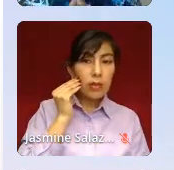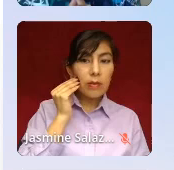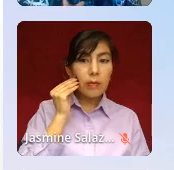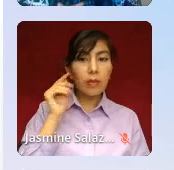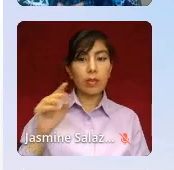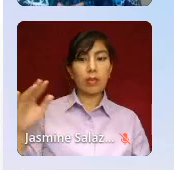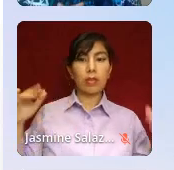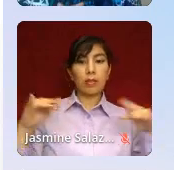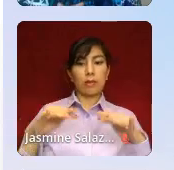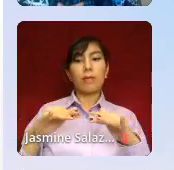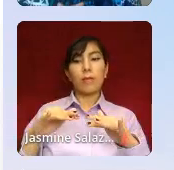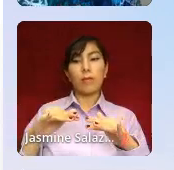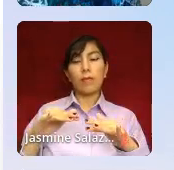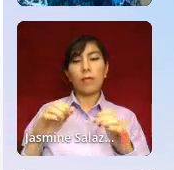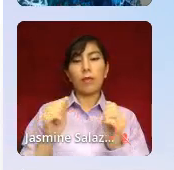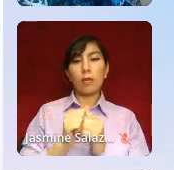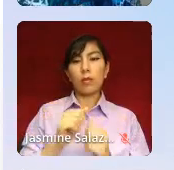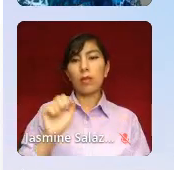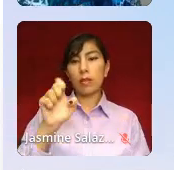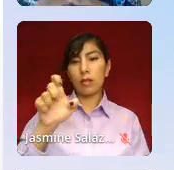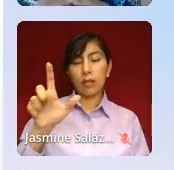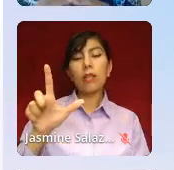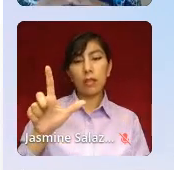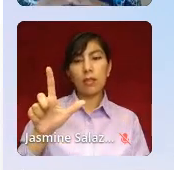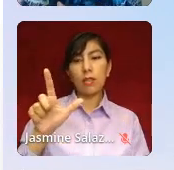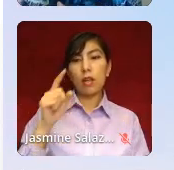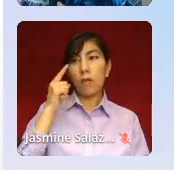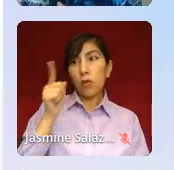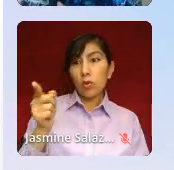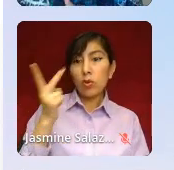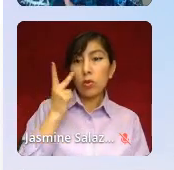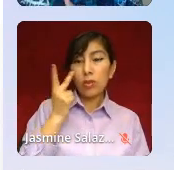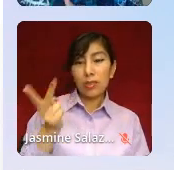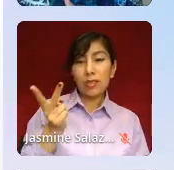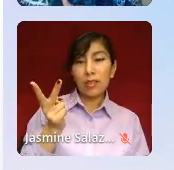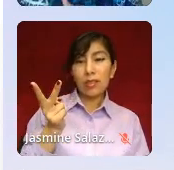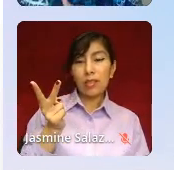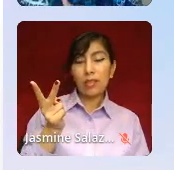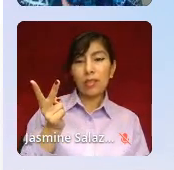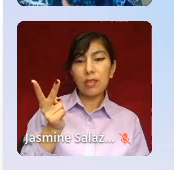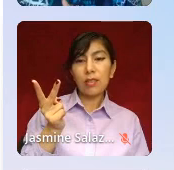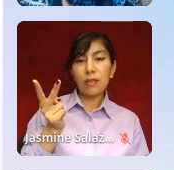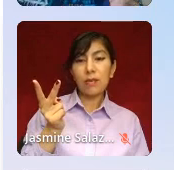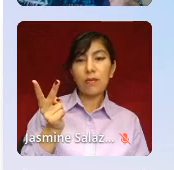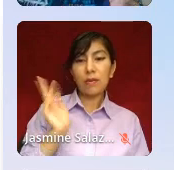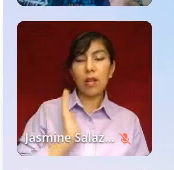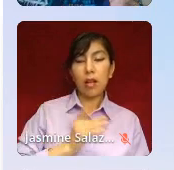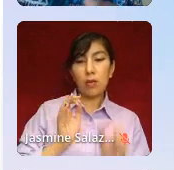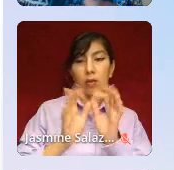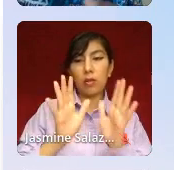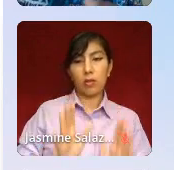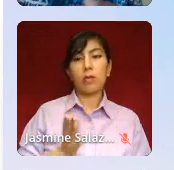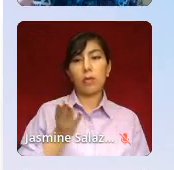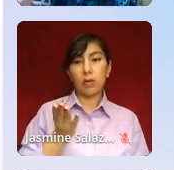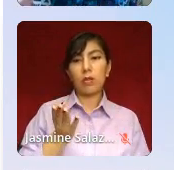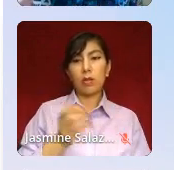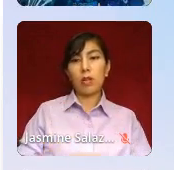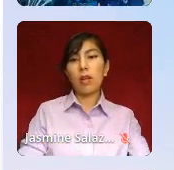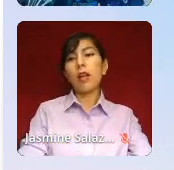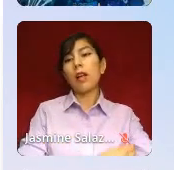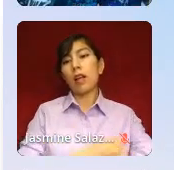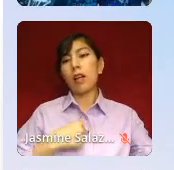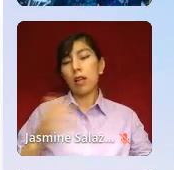session with American Sign Language, for you to see our interpreters, I encourage you to